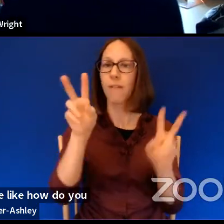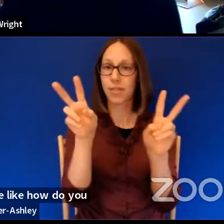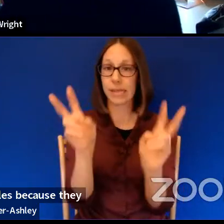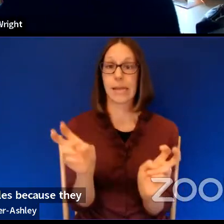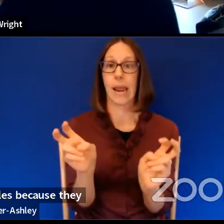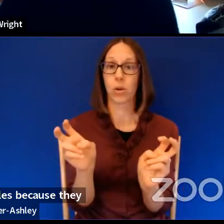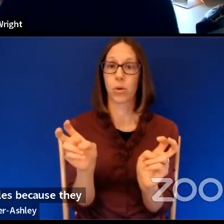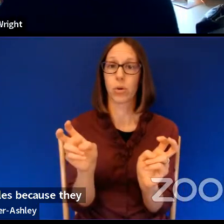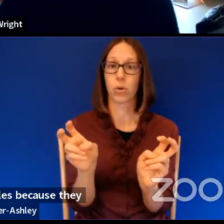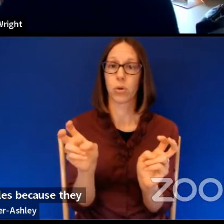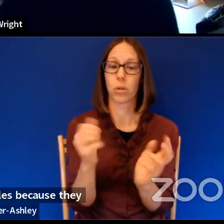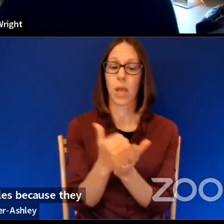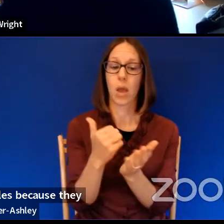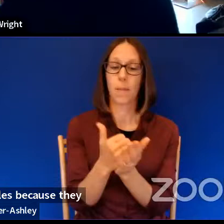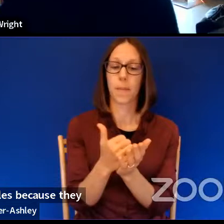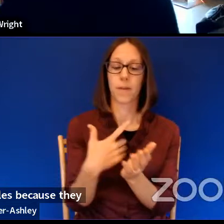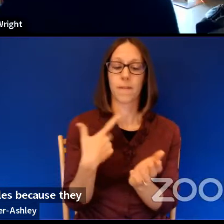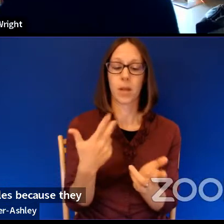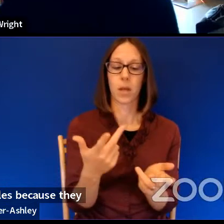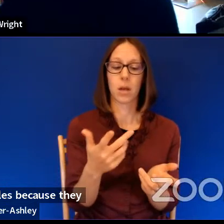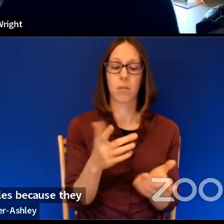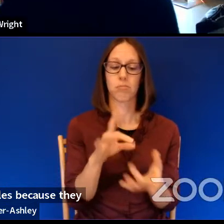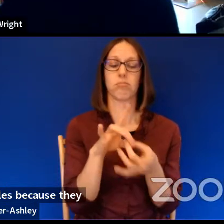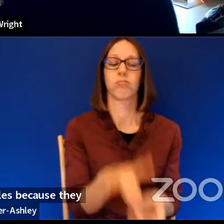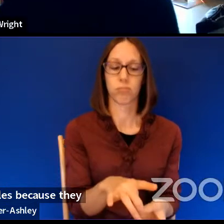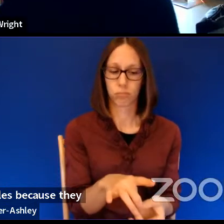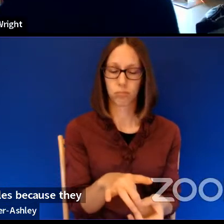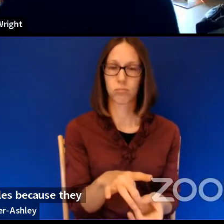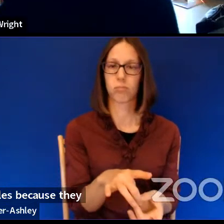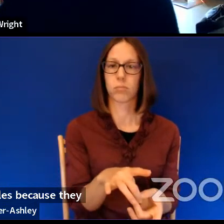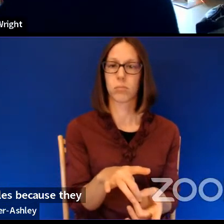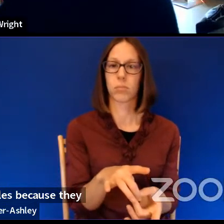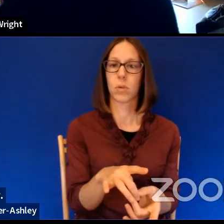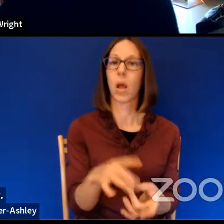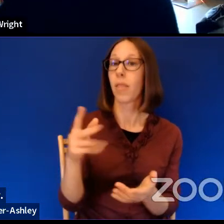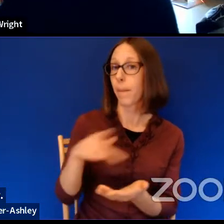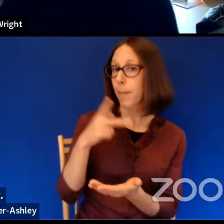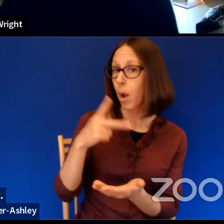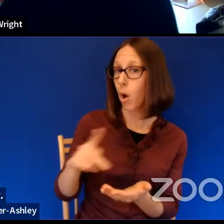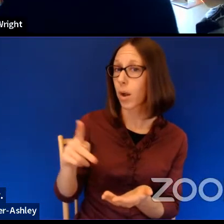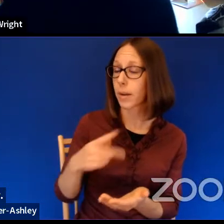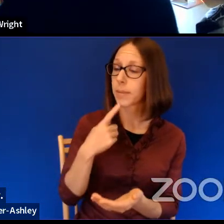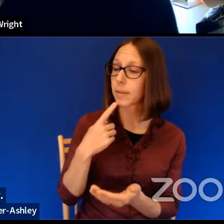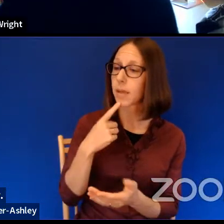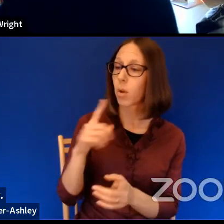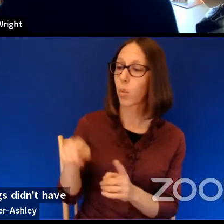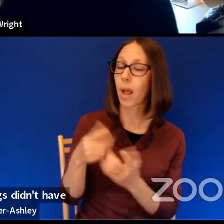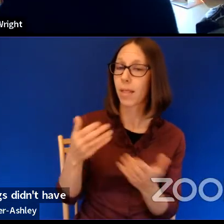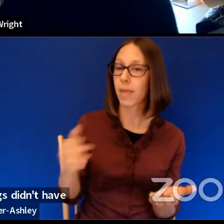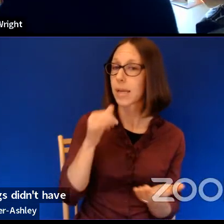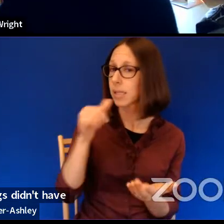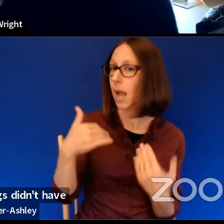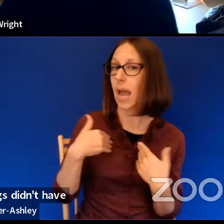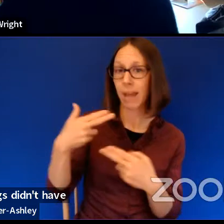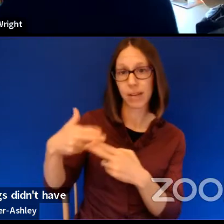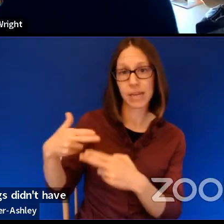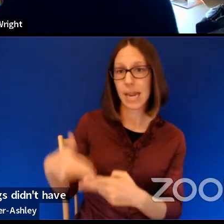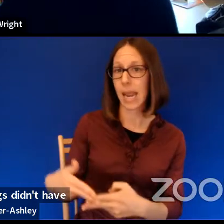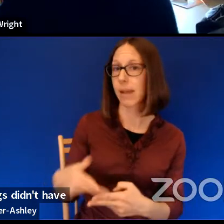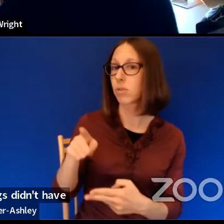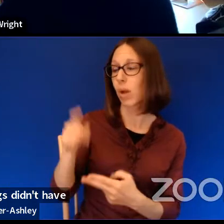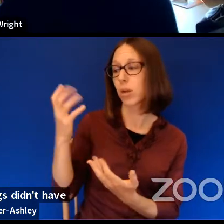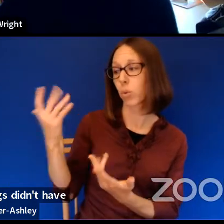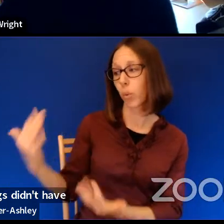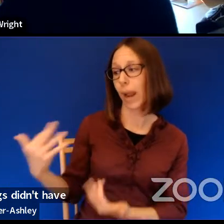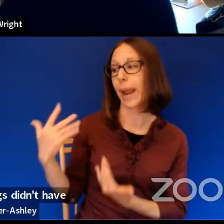place us, you know, um, it's like in that poem it said, once things didn't have names and you had to wait, you know, and,